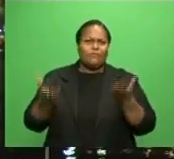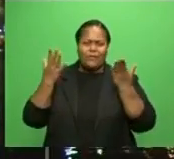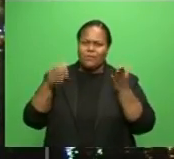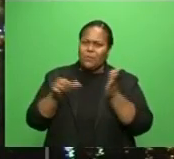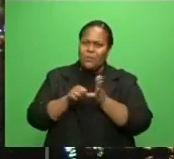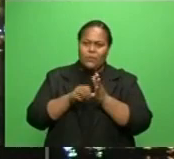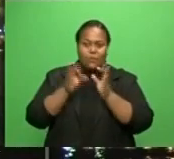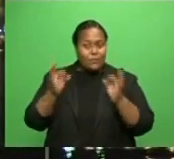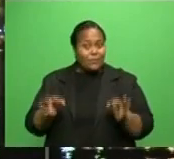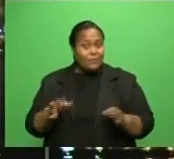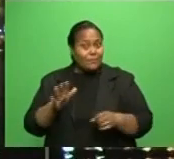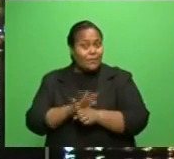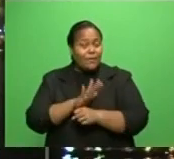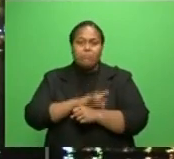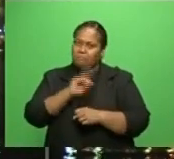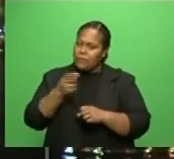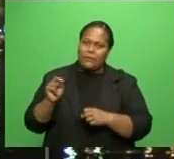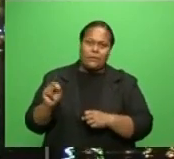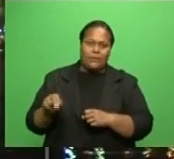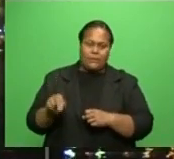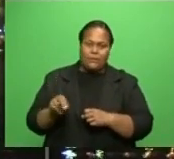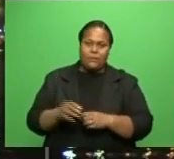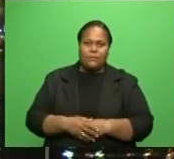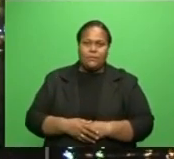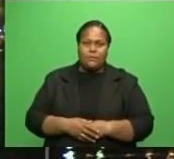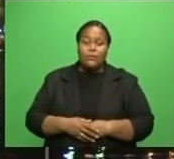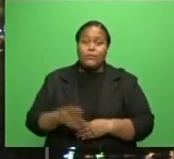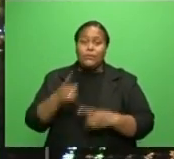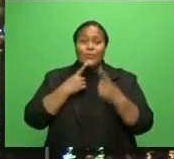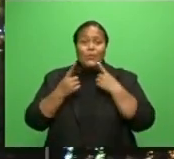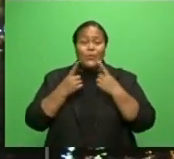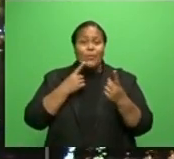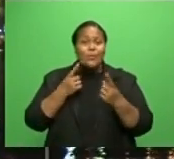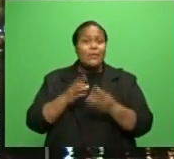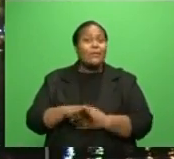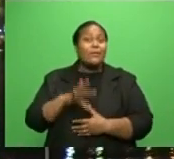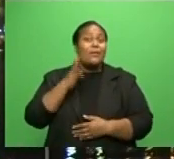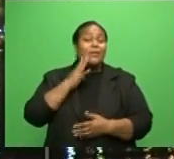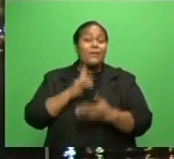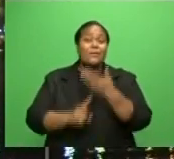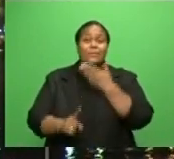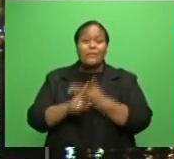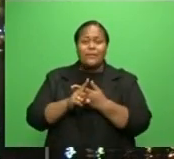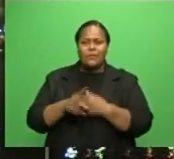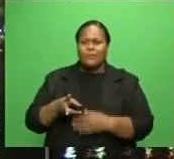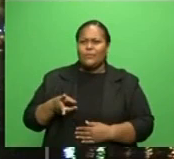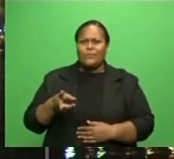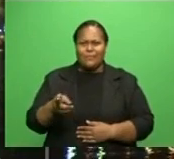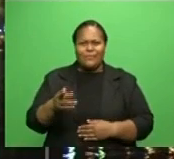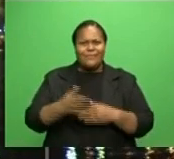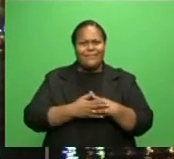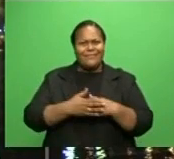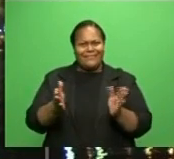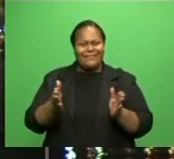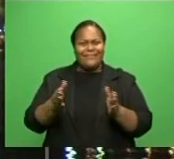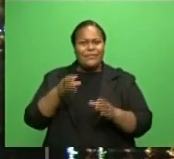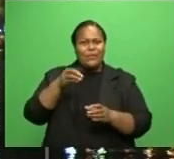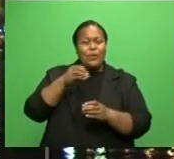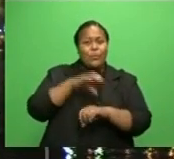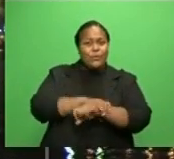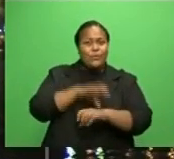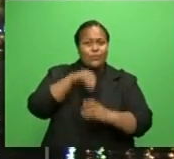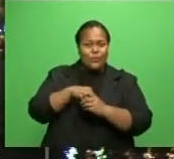but these were necessary steps. He made the comments while commissioning the Nayavu Community Police Post in Taylevu yesterday.